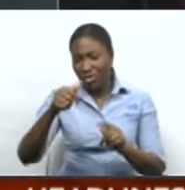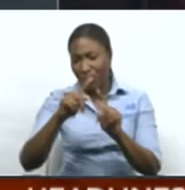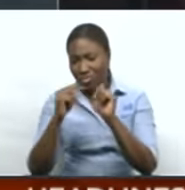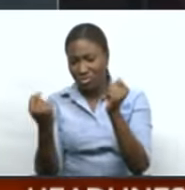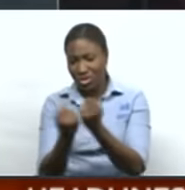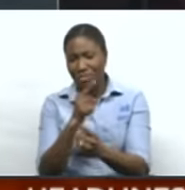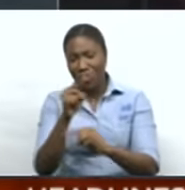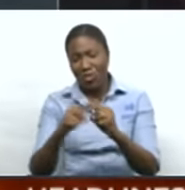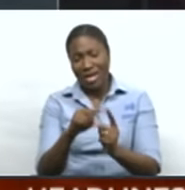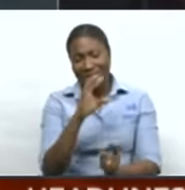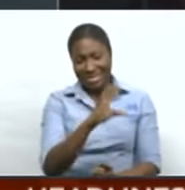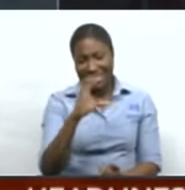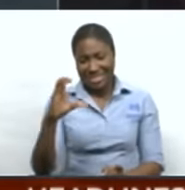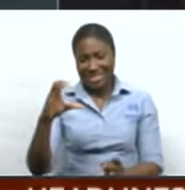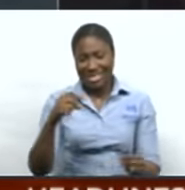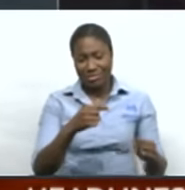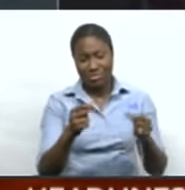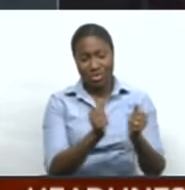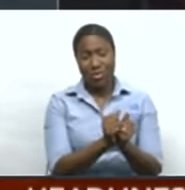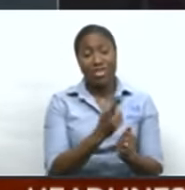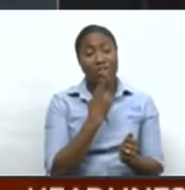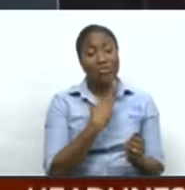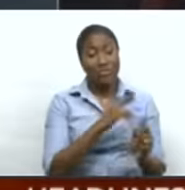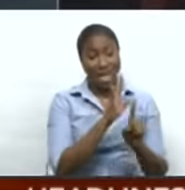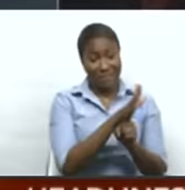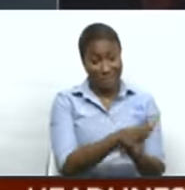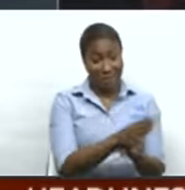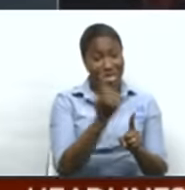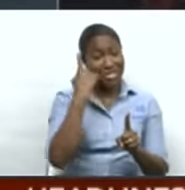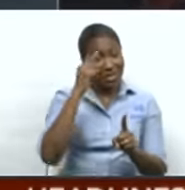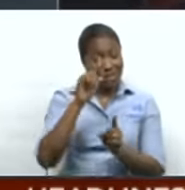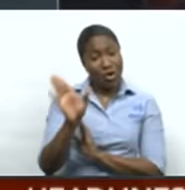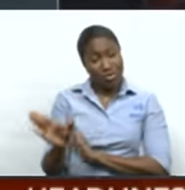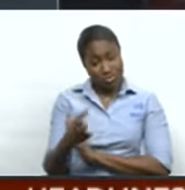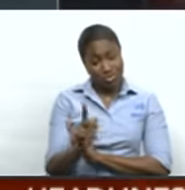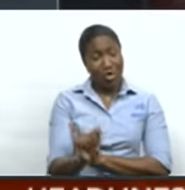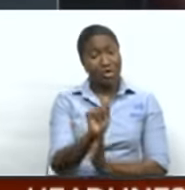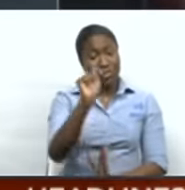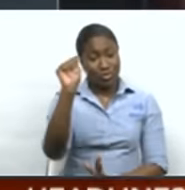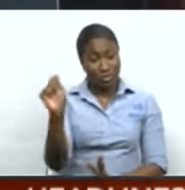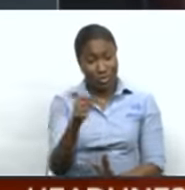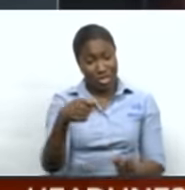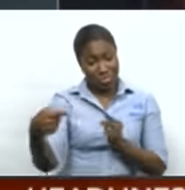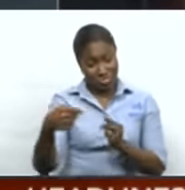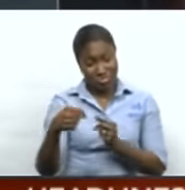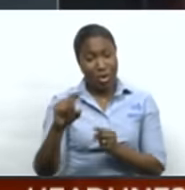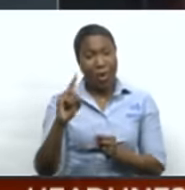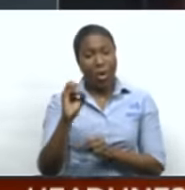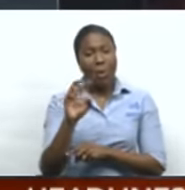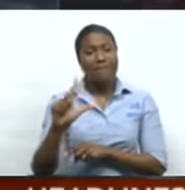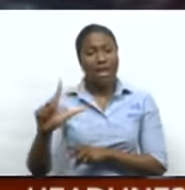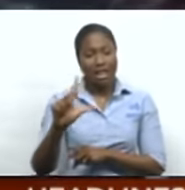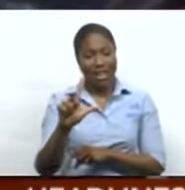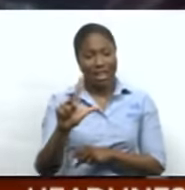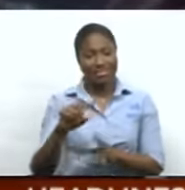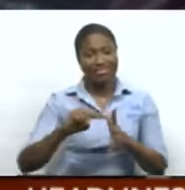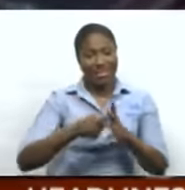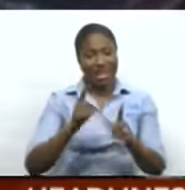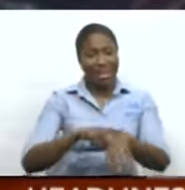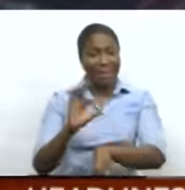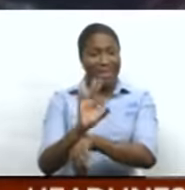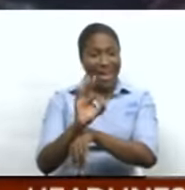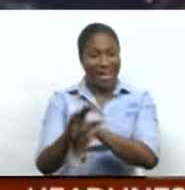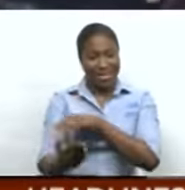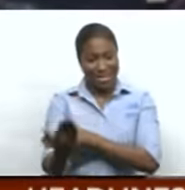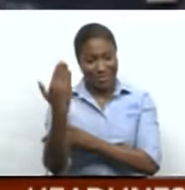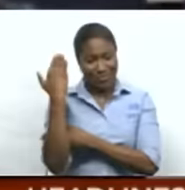the CCC meets Trinidad and Tobago Red Force in the opening game of this tournament on Tuesday at the Queen's Park Oval pulling off from 9 a.m.